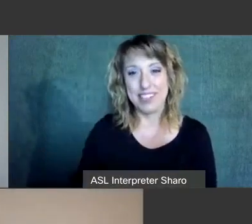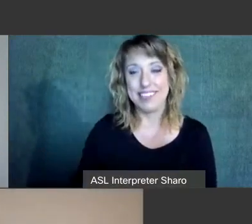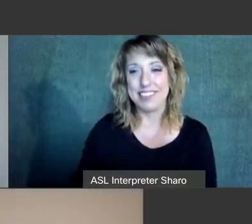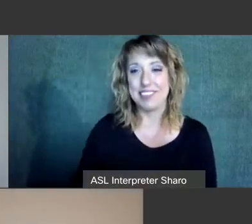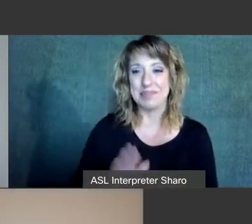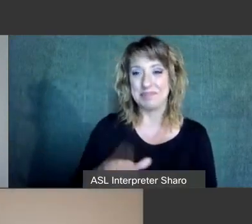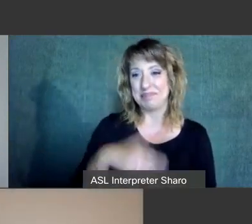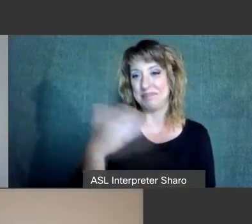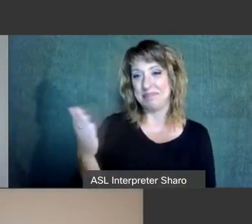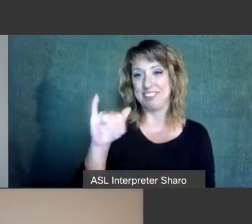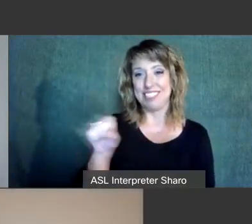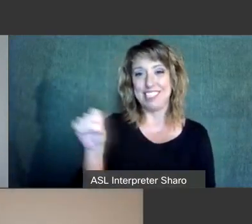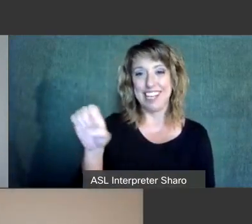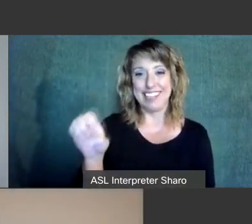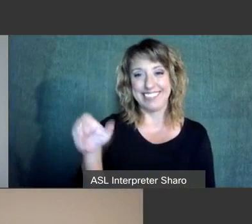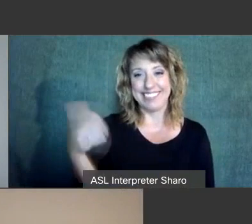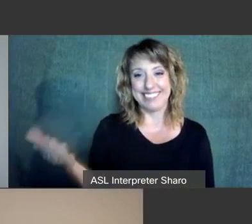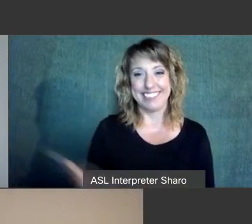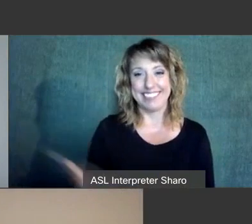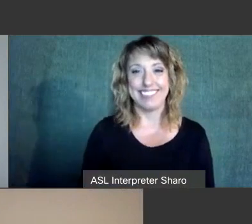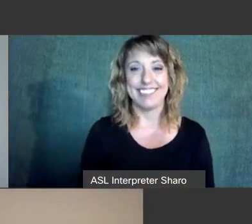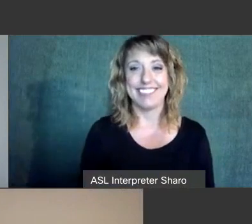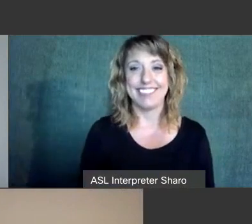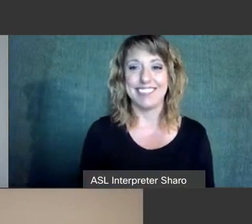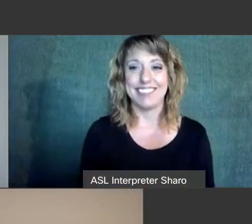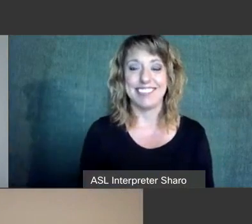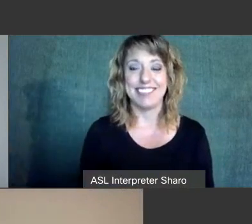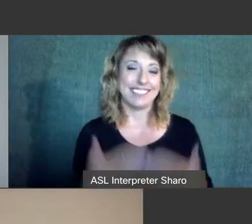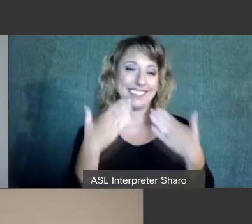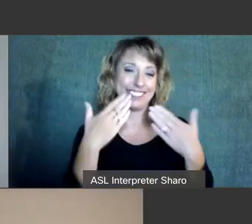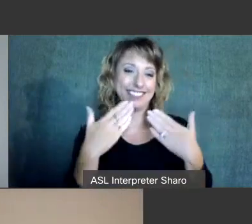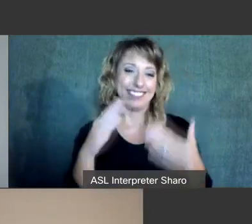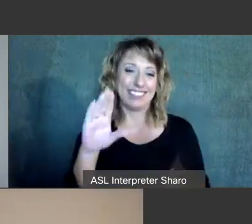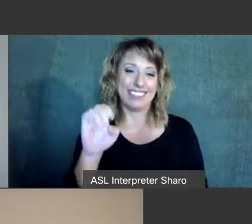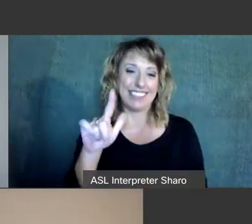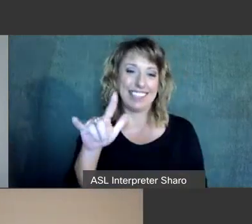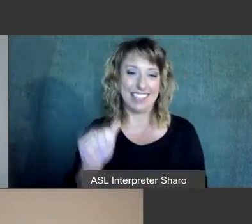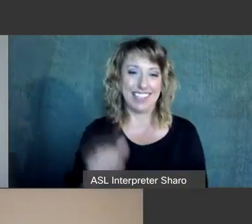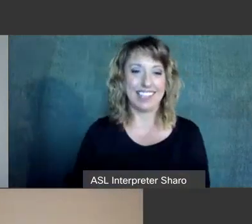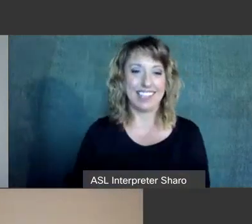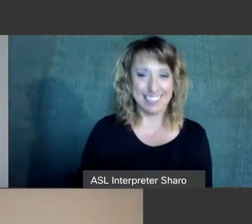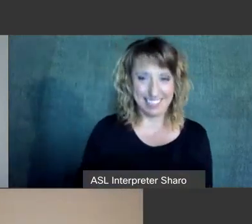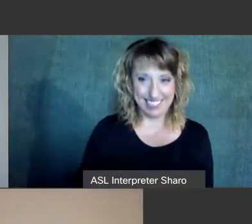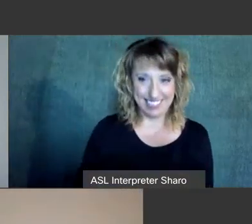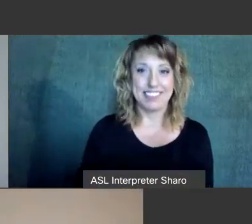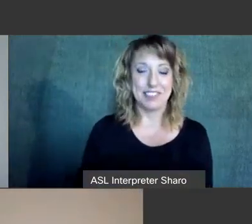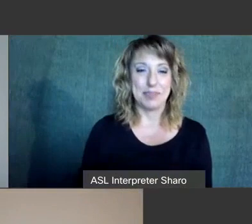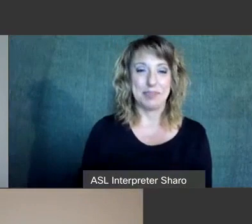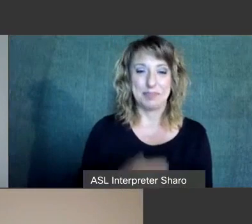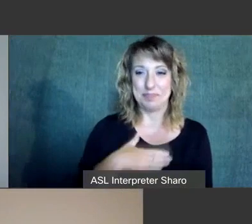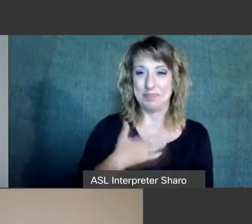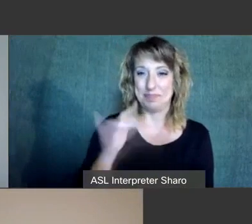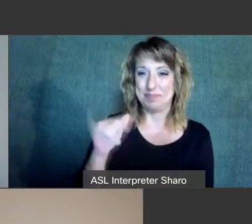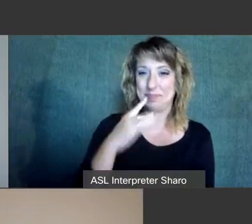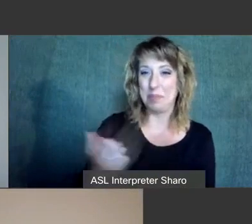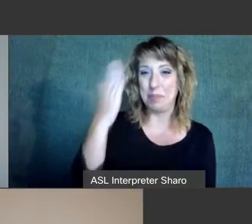Jesse, take it away. Thank you, Celia. I appreciate that very much. So good morning,